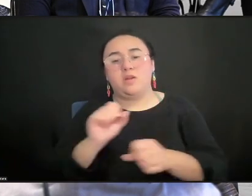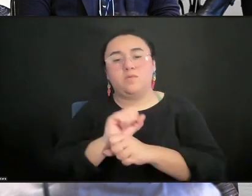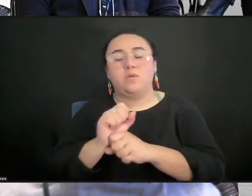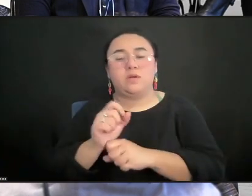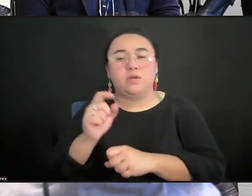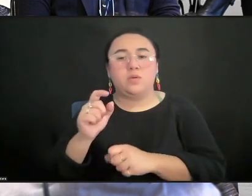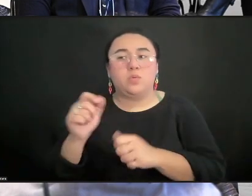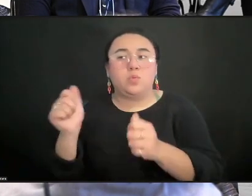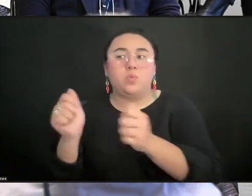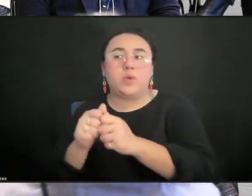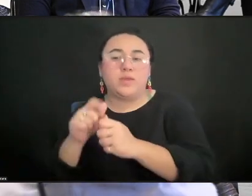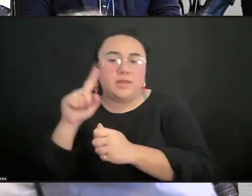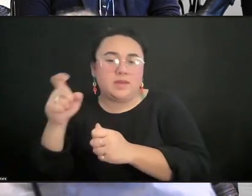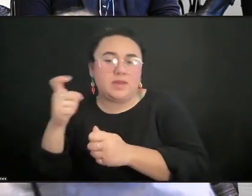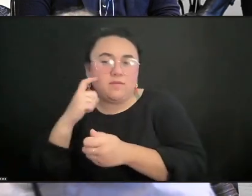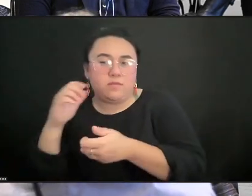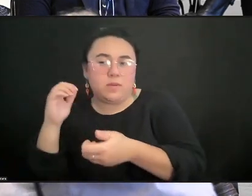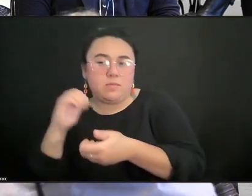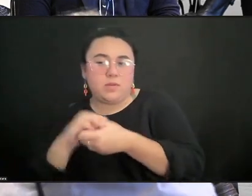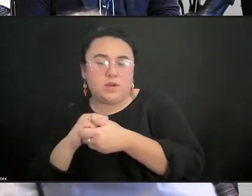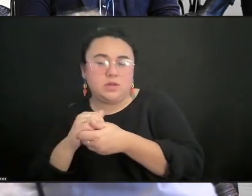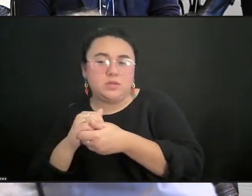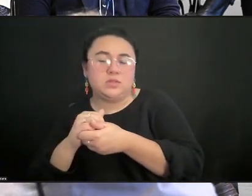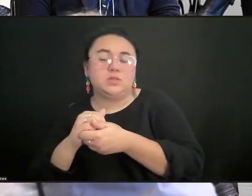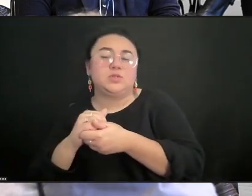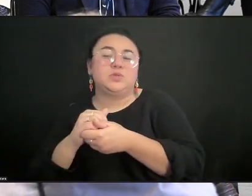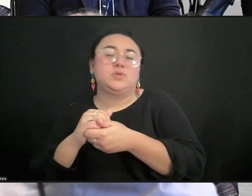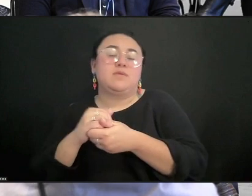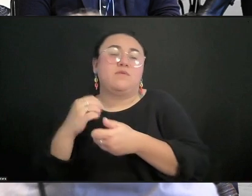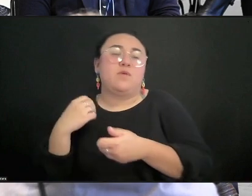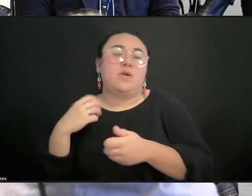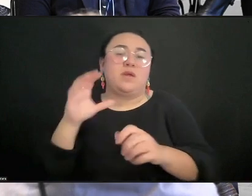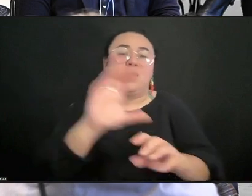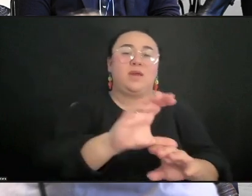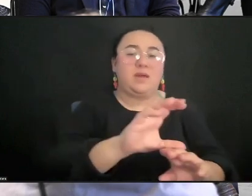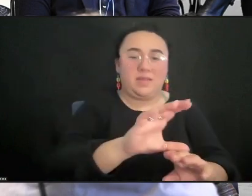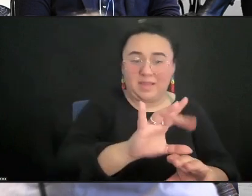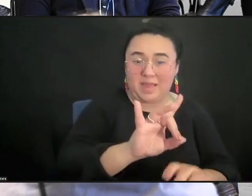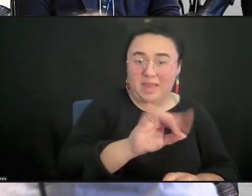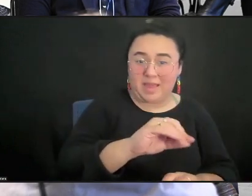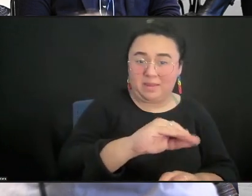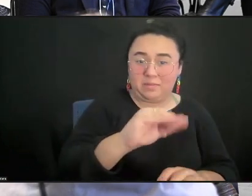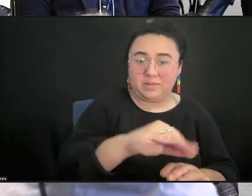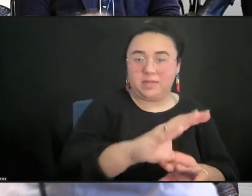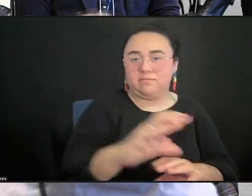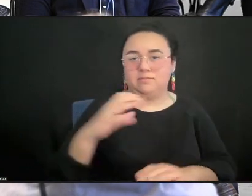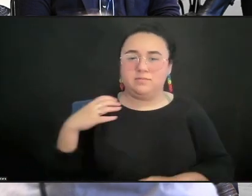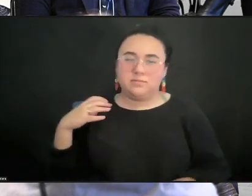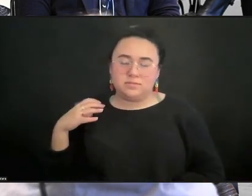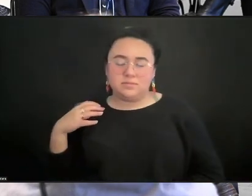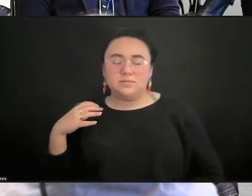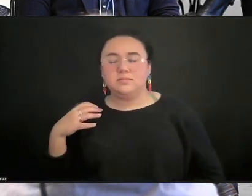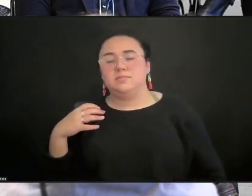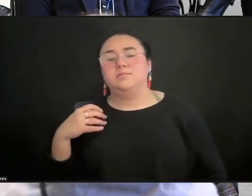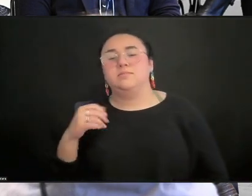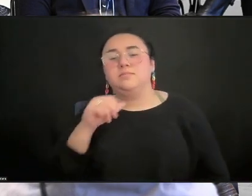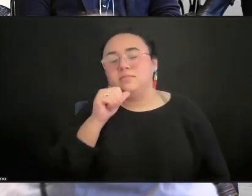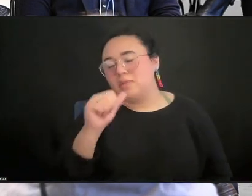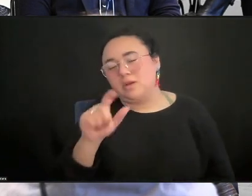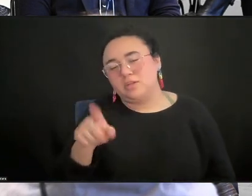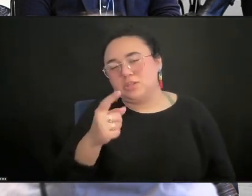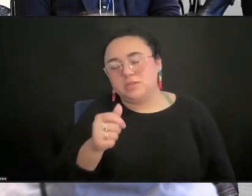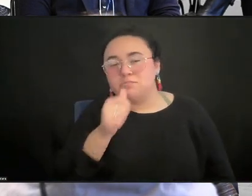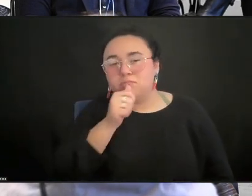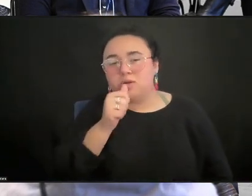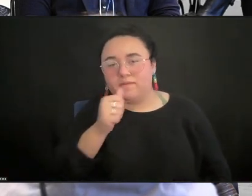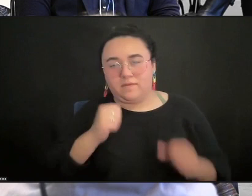And the way that we were able to do it was to think more like private actors and more like businesses. So going back to what,